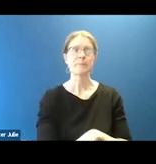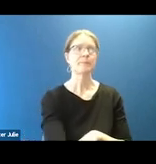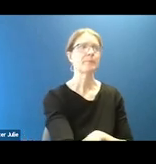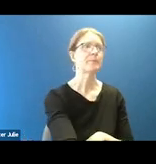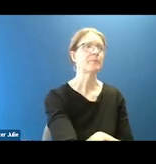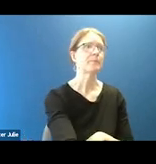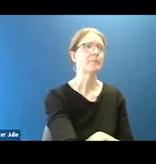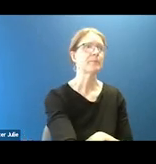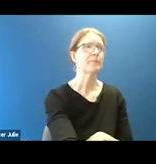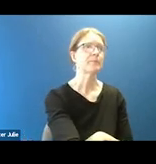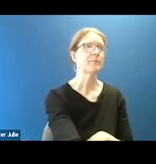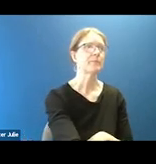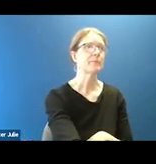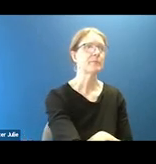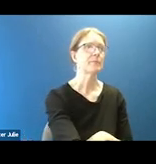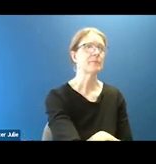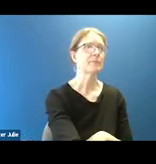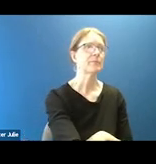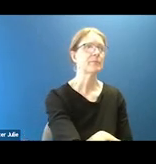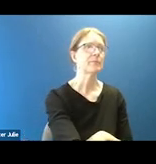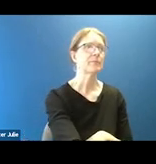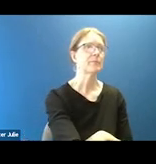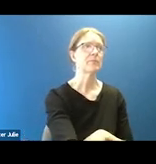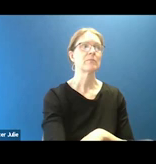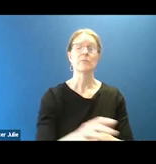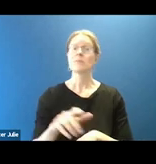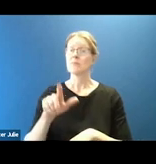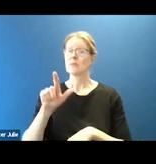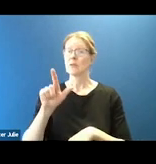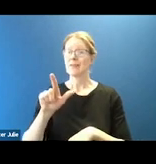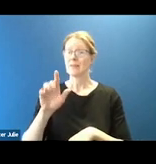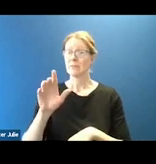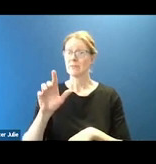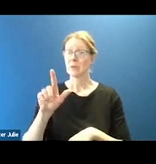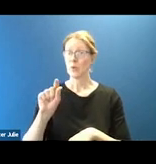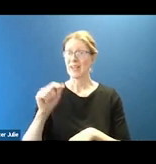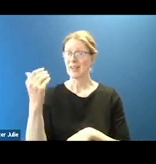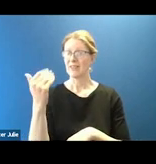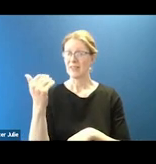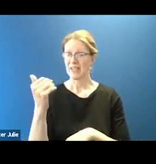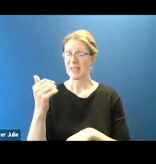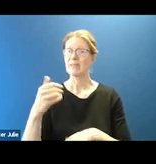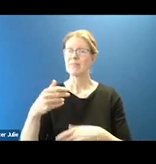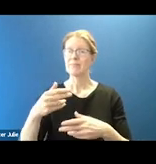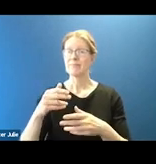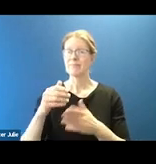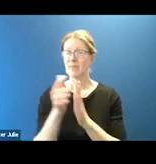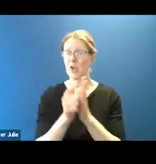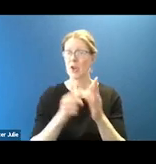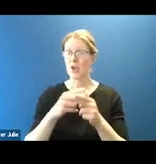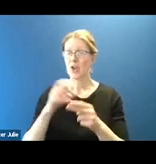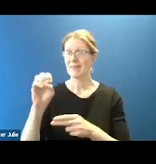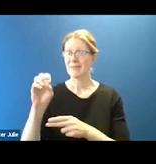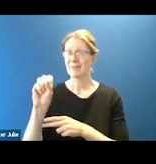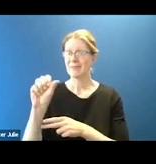In 2015, the Every Student Succeeds Act, also known as ESSA, was signed into law, and it's the most recent iteration